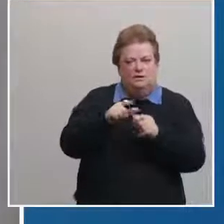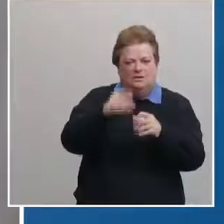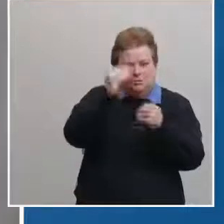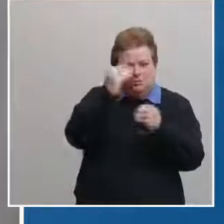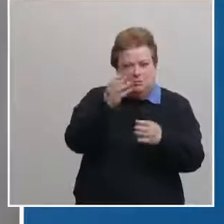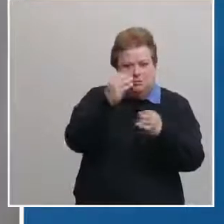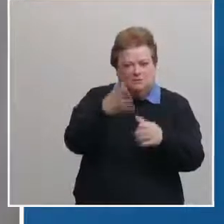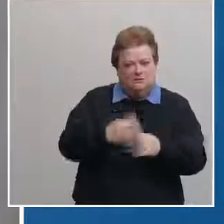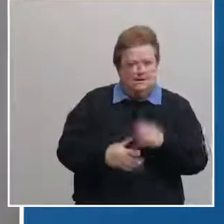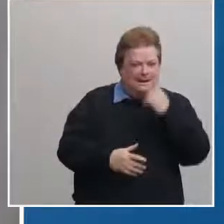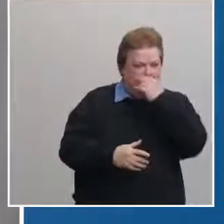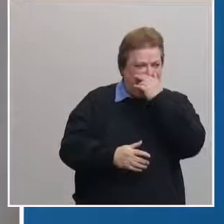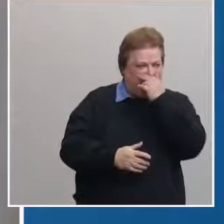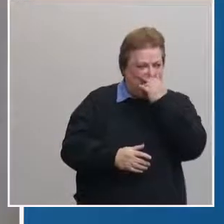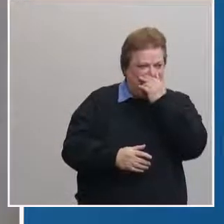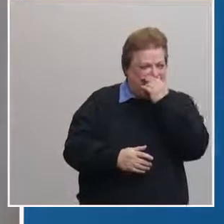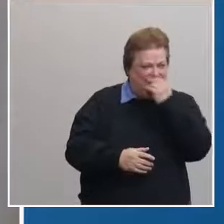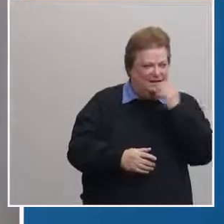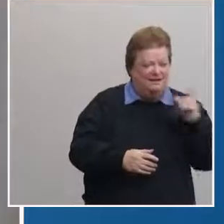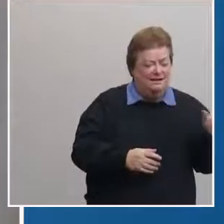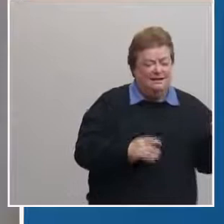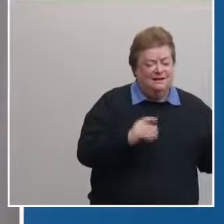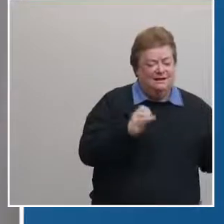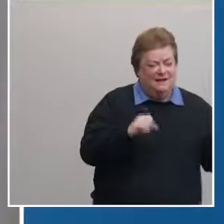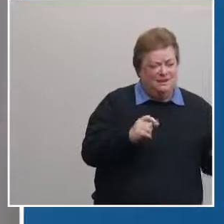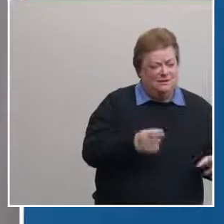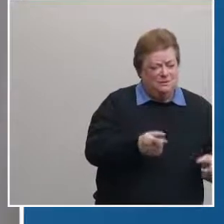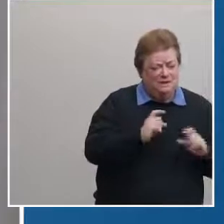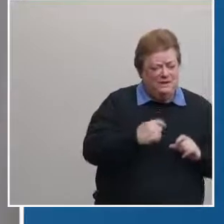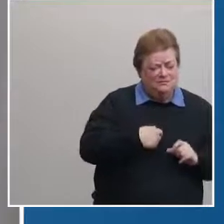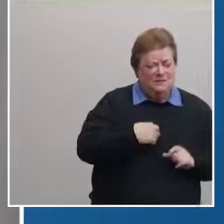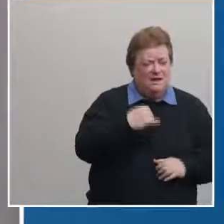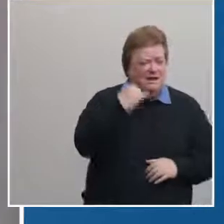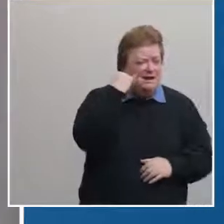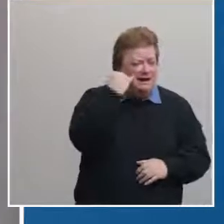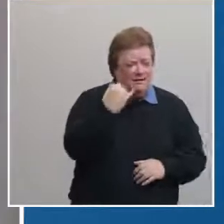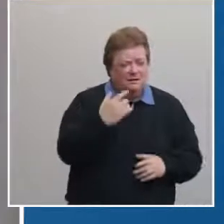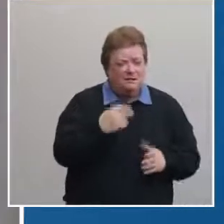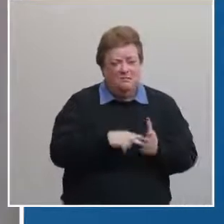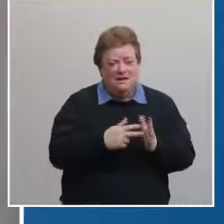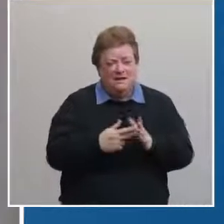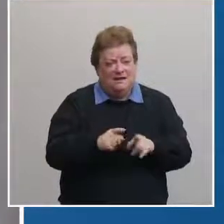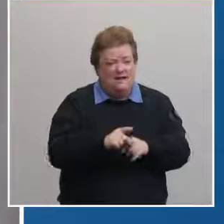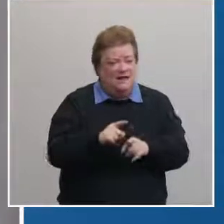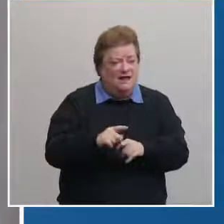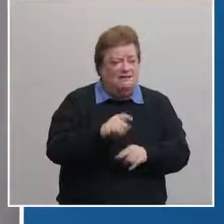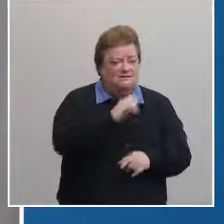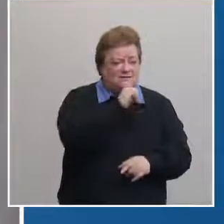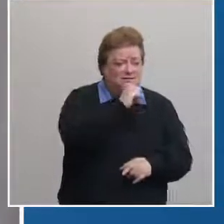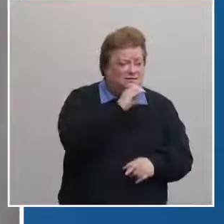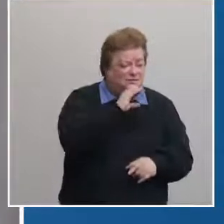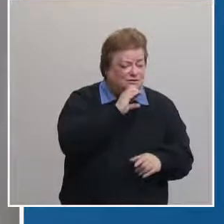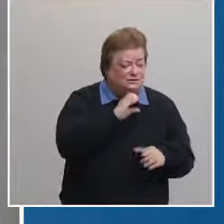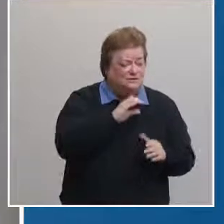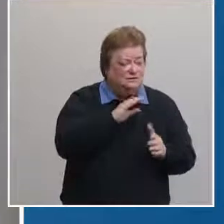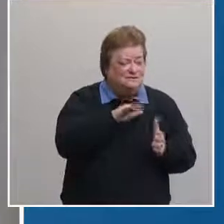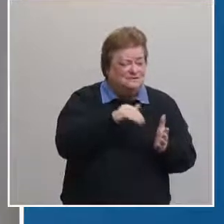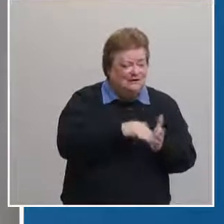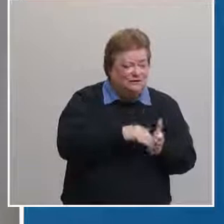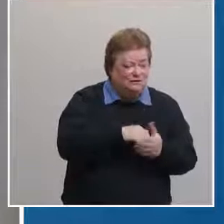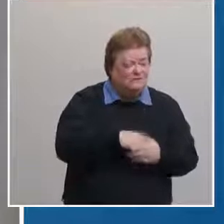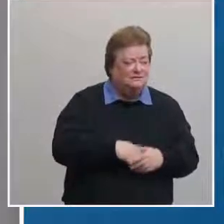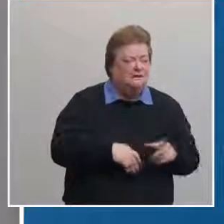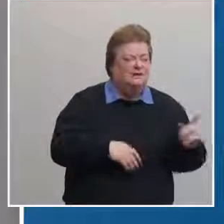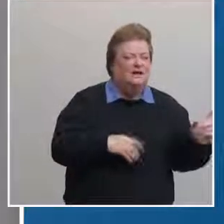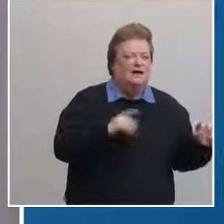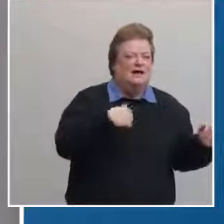you give me an example of what those sites might be i mean are you talking like senior centers or um you know yeah we have to